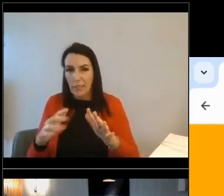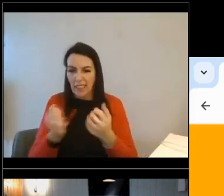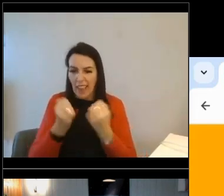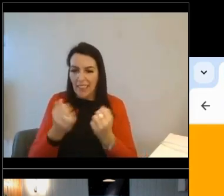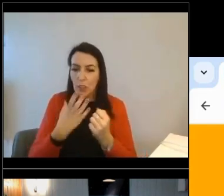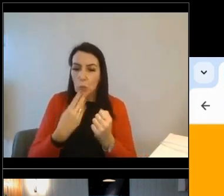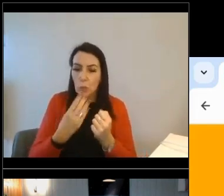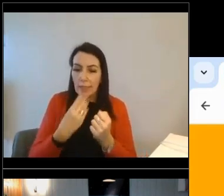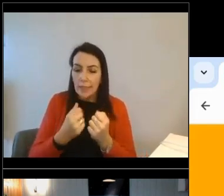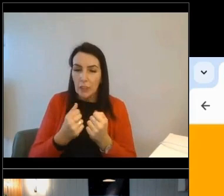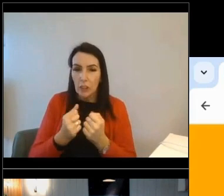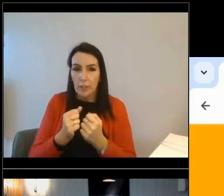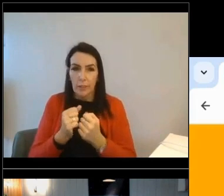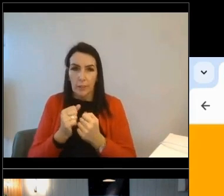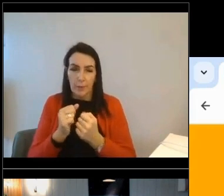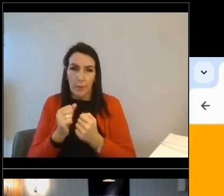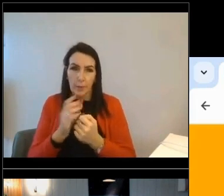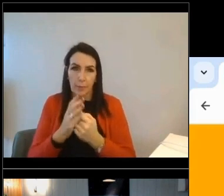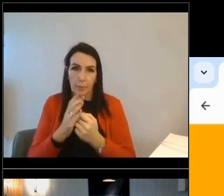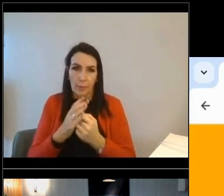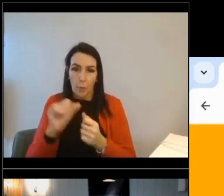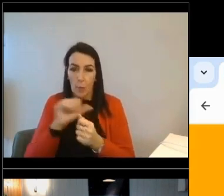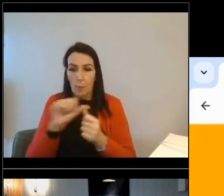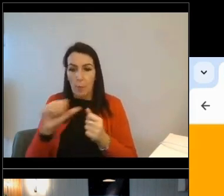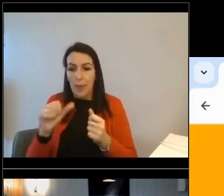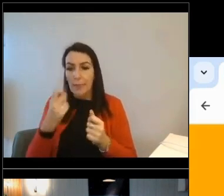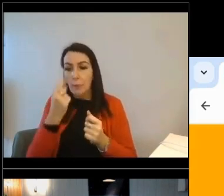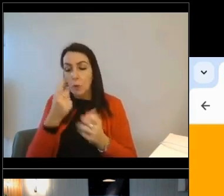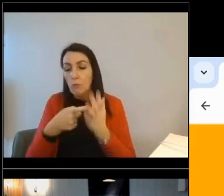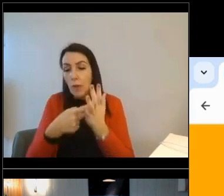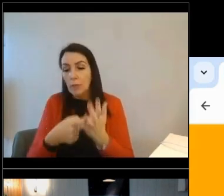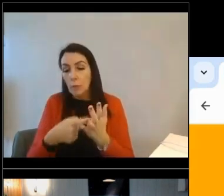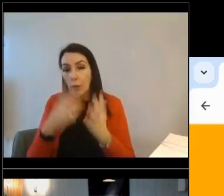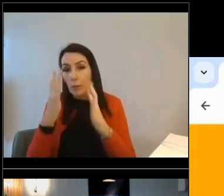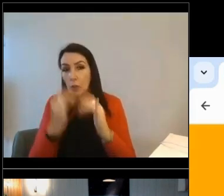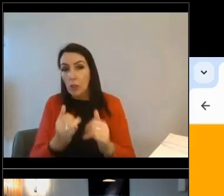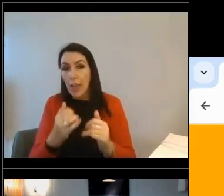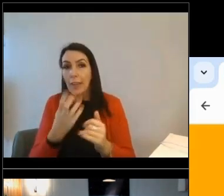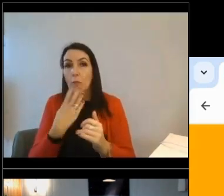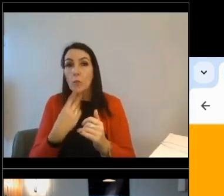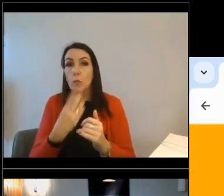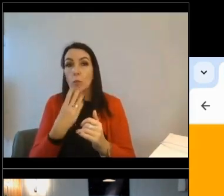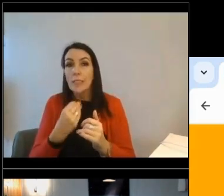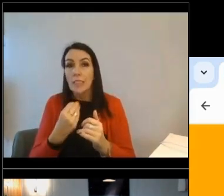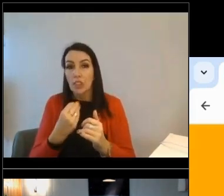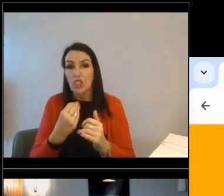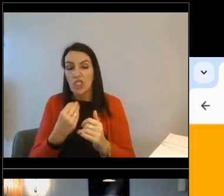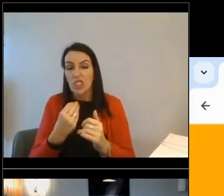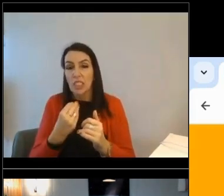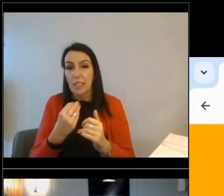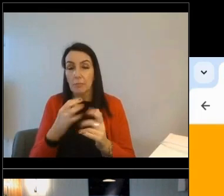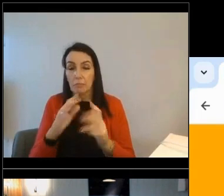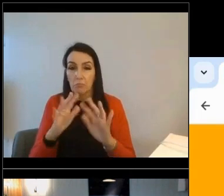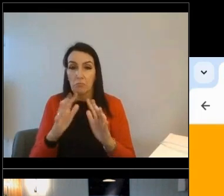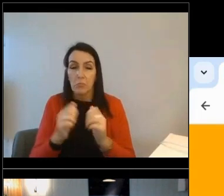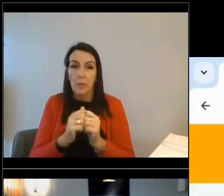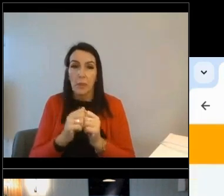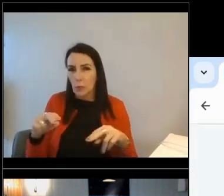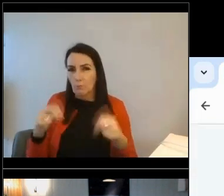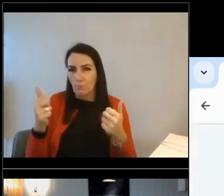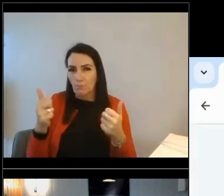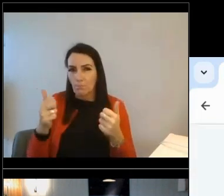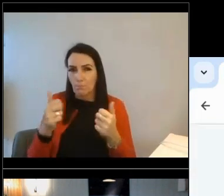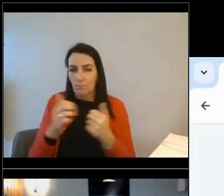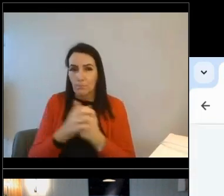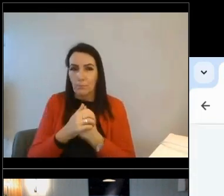because obviously in order to make the best possible recommendations, we need to check that the usage is about in the right area. If for whatever reason it's not,